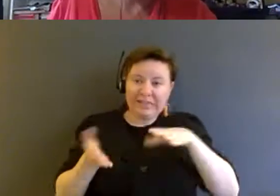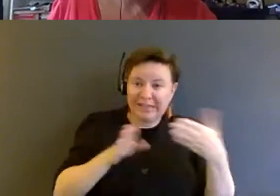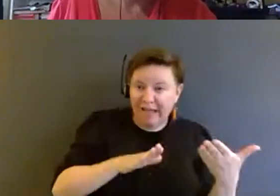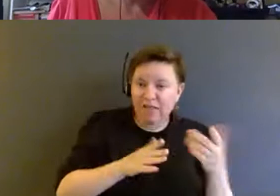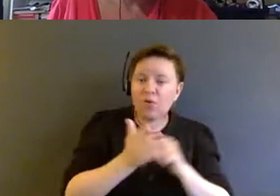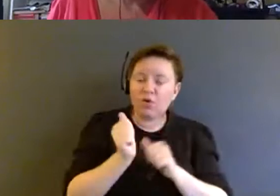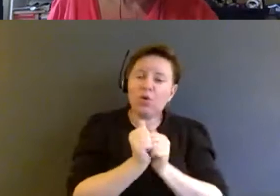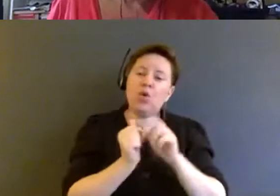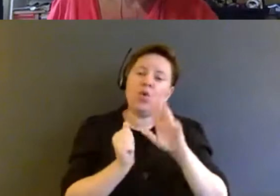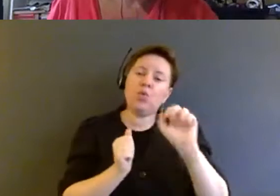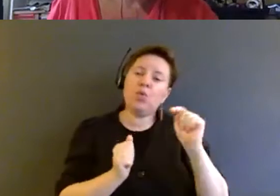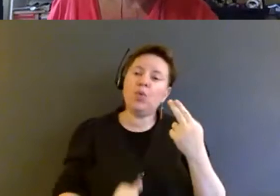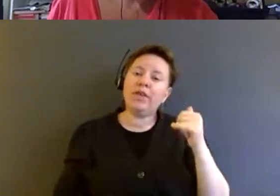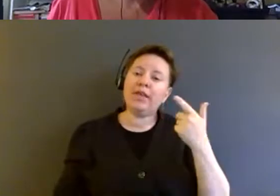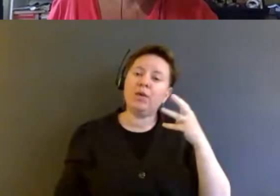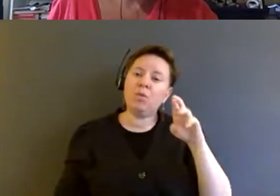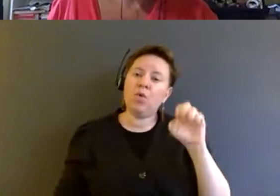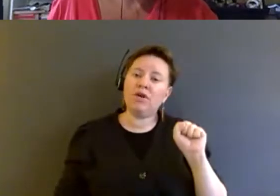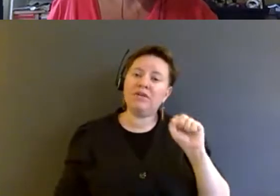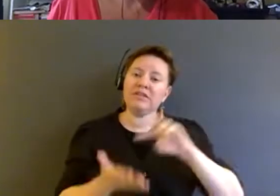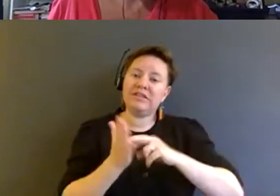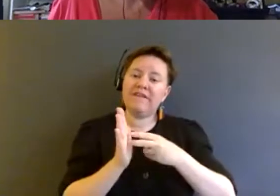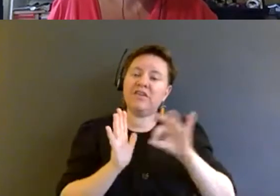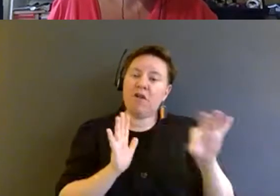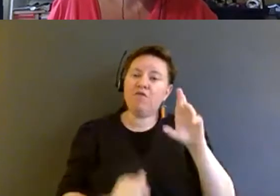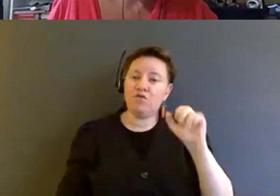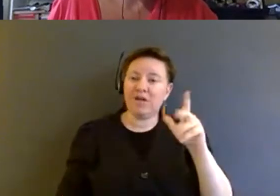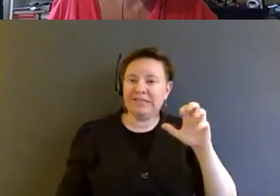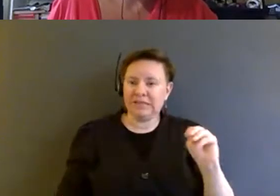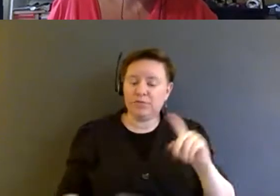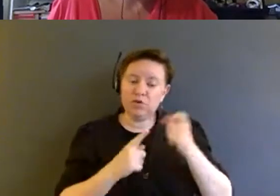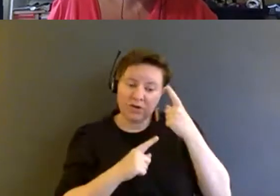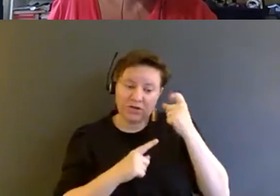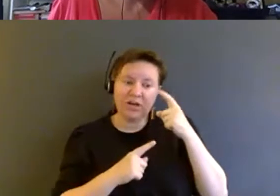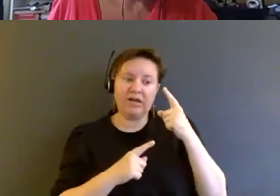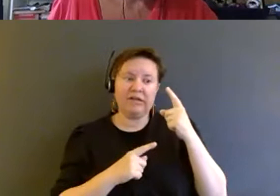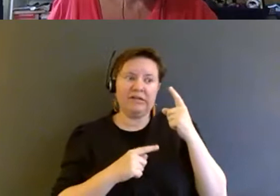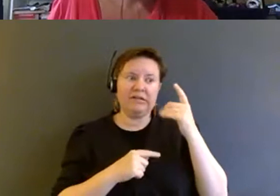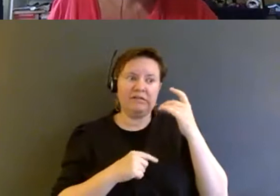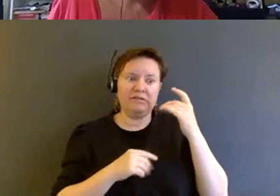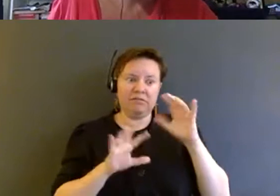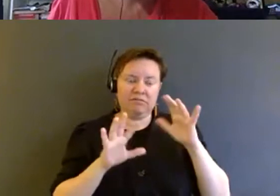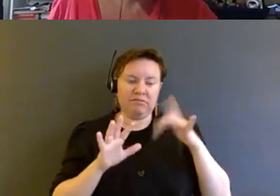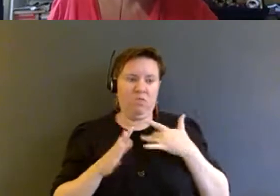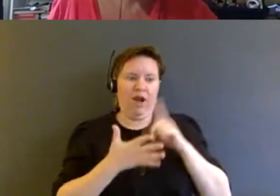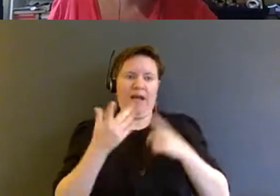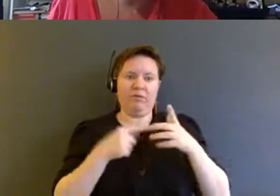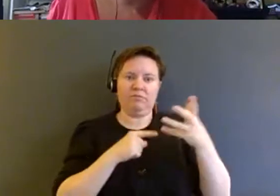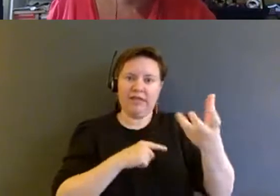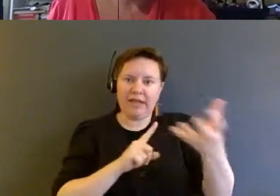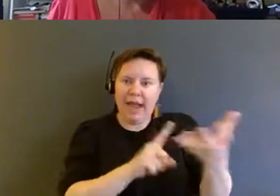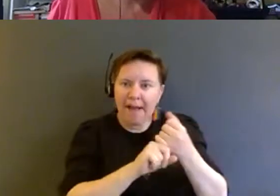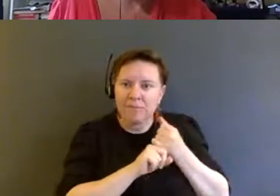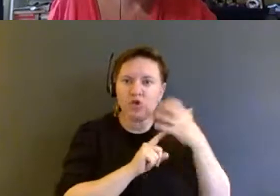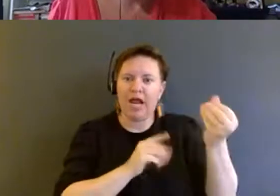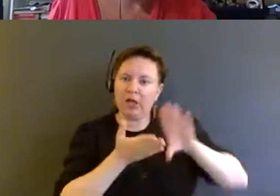to understanding the nature of systems of capture and exclusion, to discussing alternatives